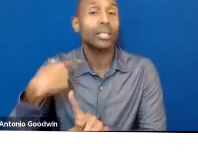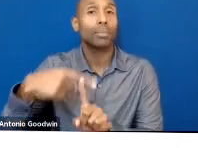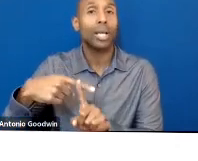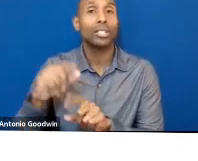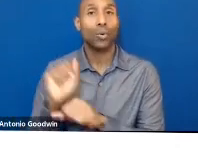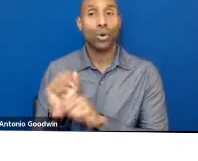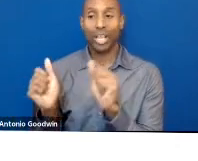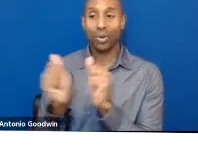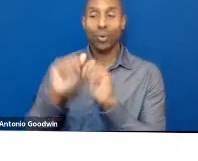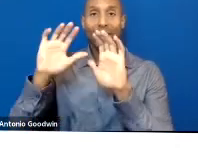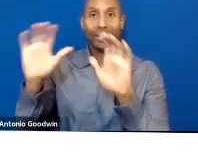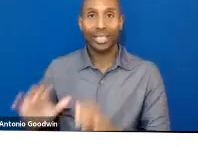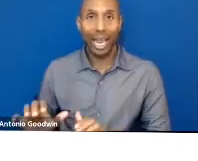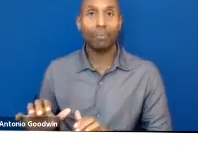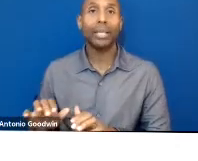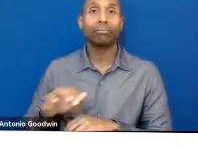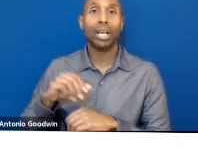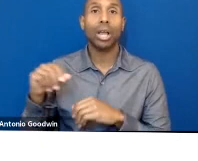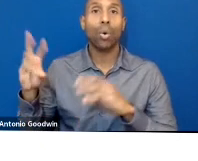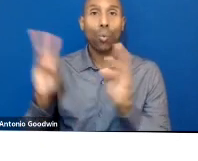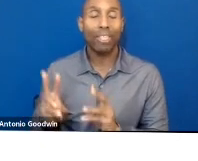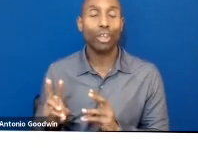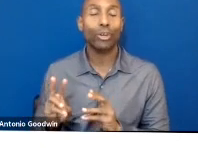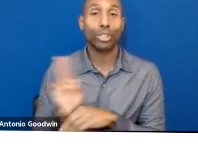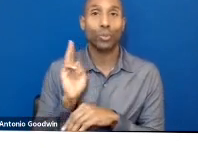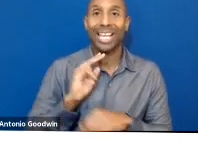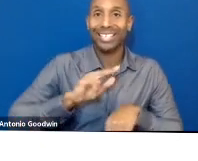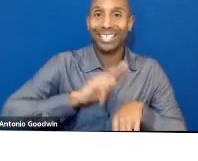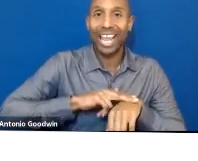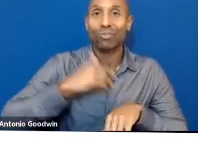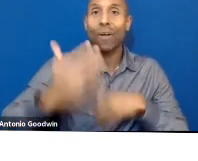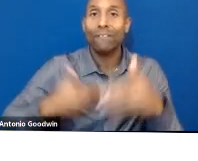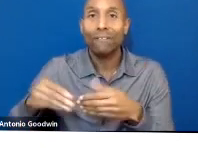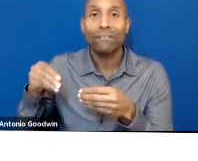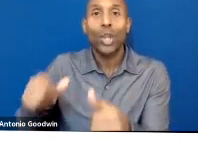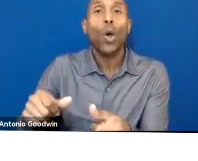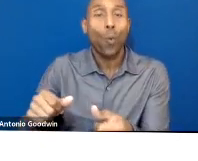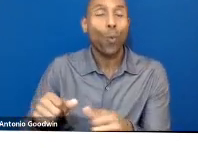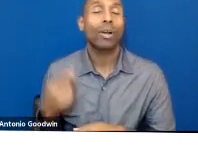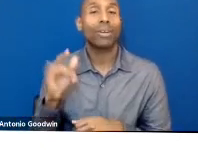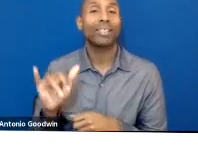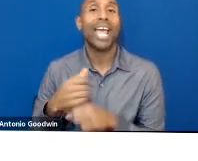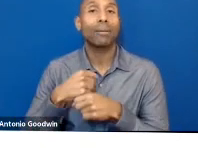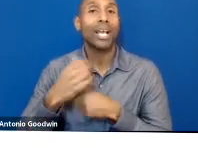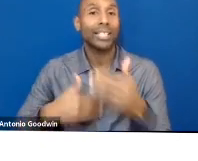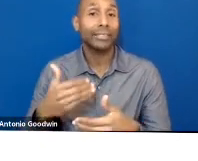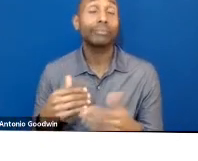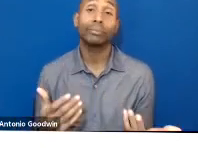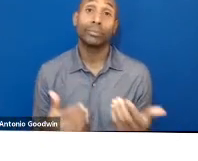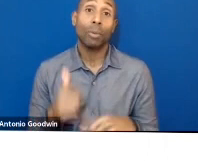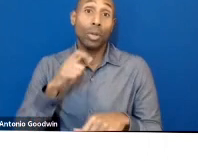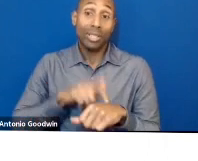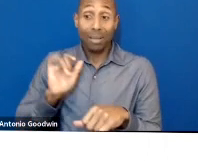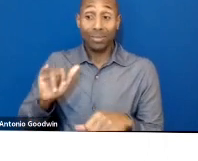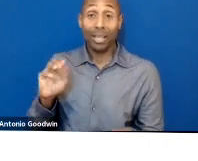flow of the environment for this process. So traditionally made mud cloth is perishable because it's created